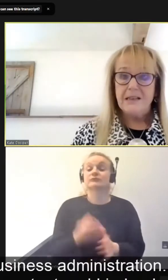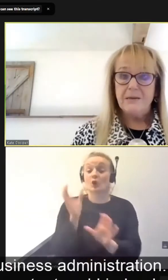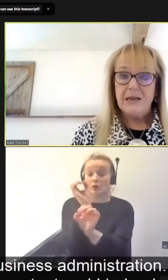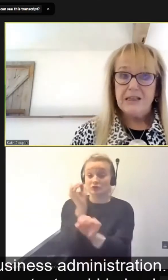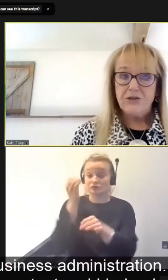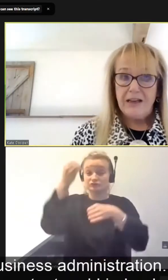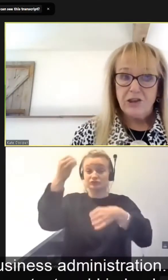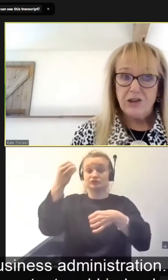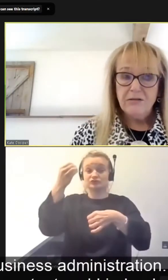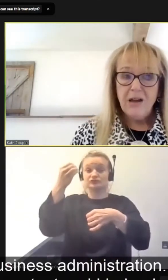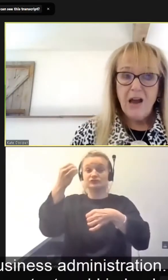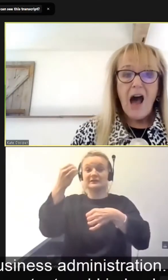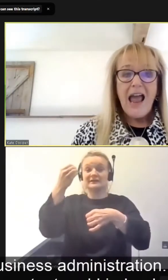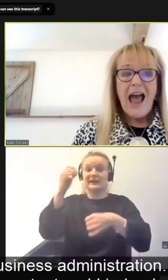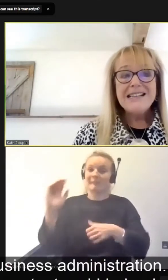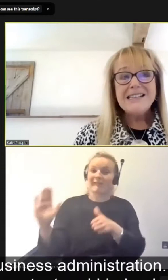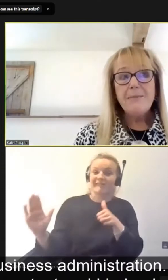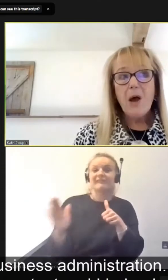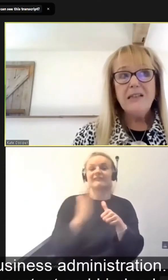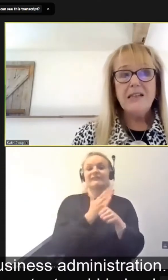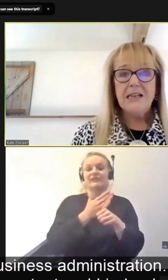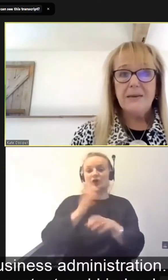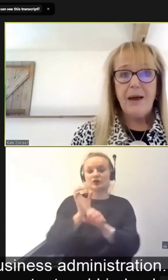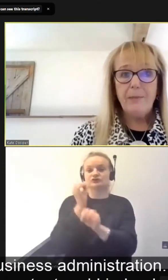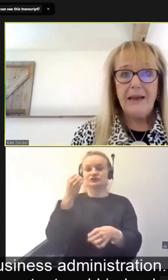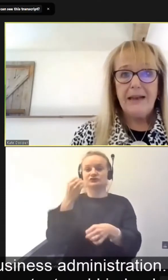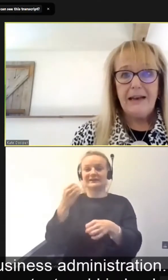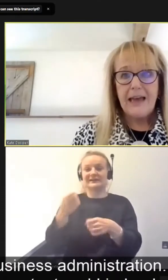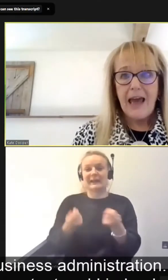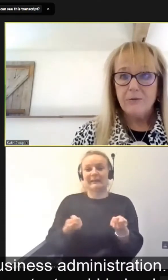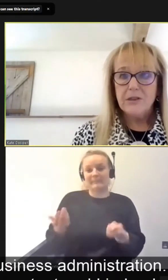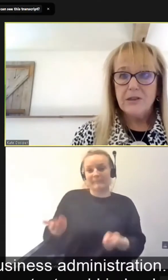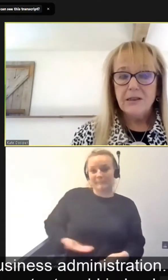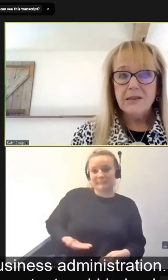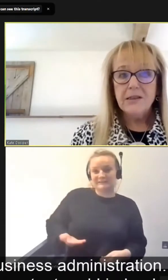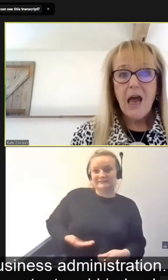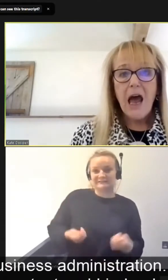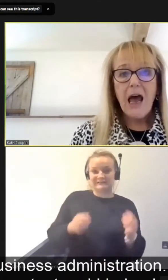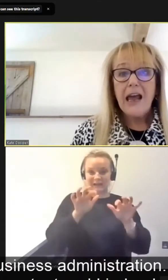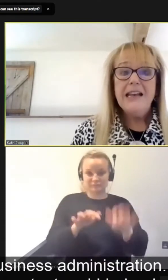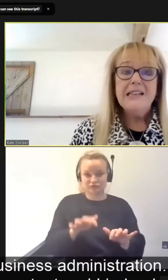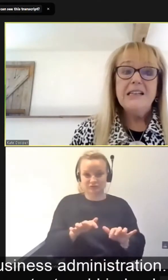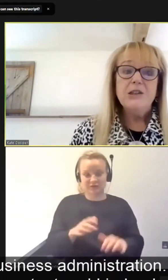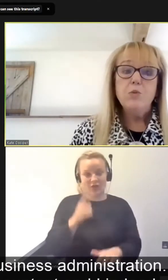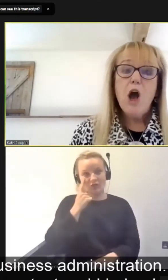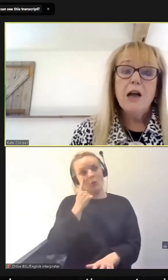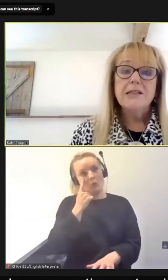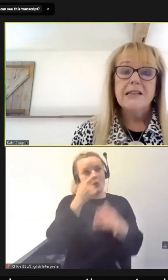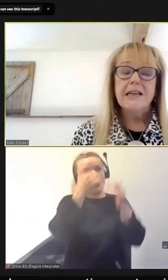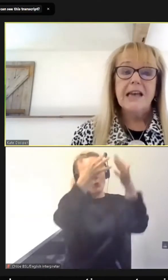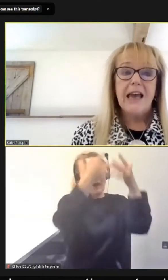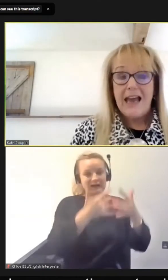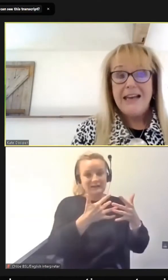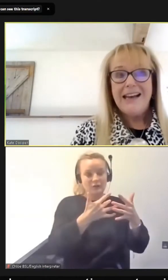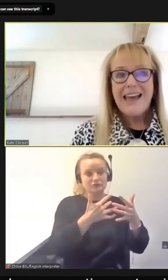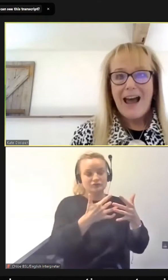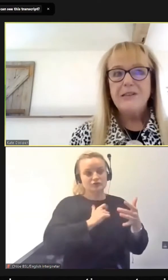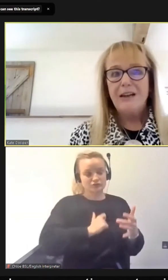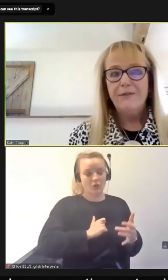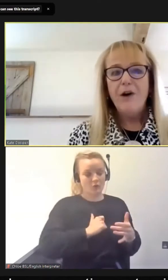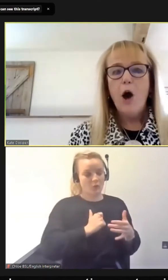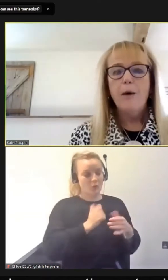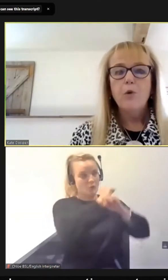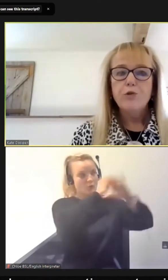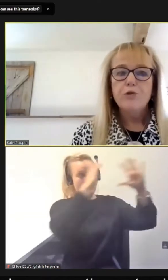business and administration. I had some ideas about being an accountant, and I indeed had worked as an in an